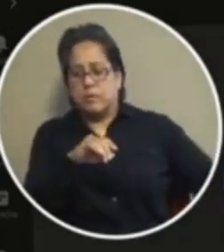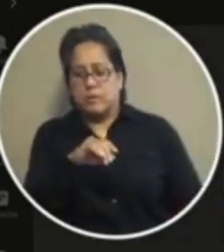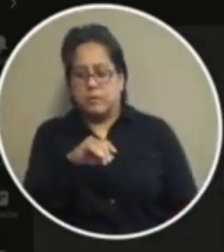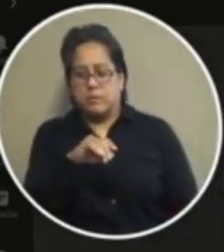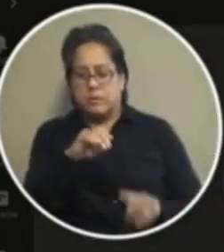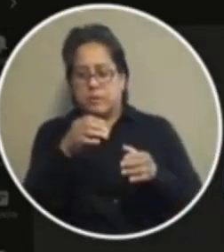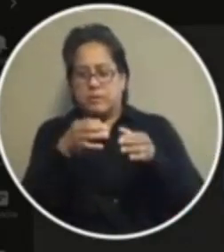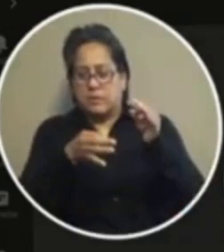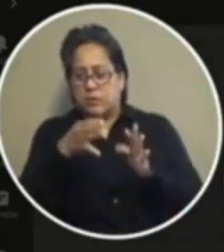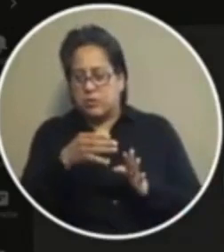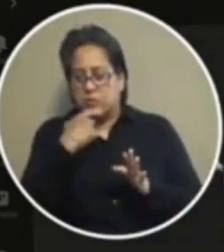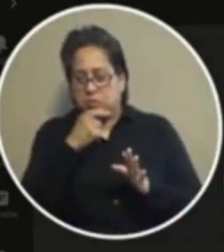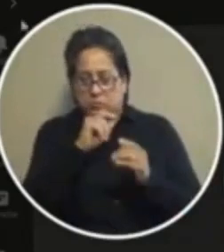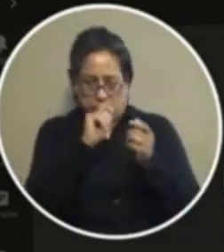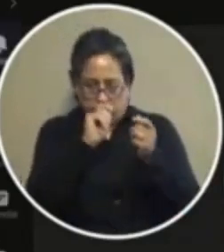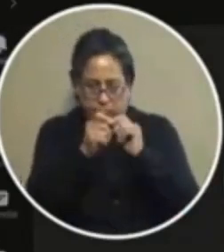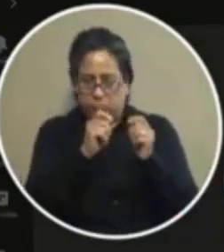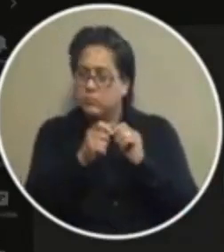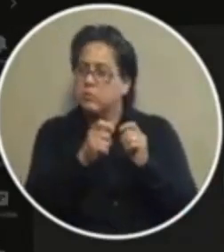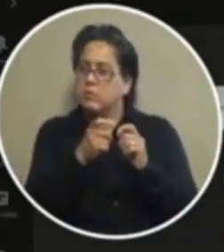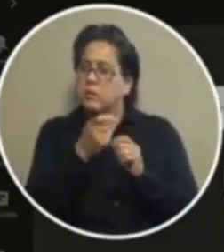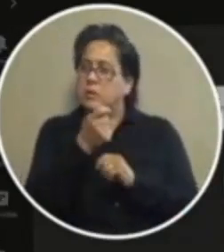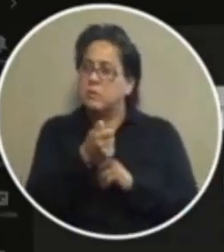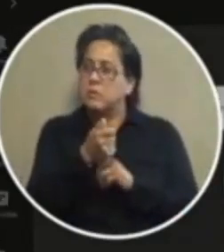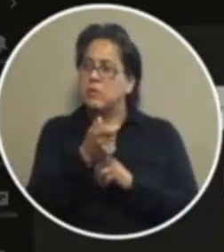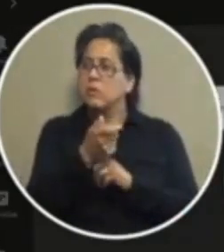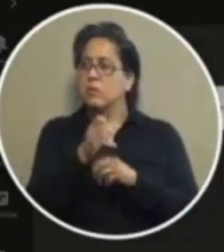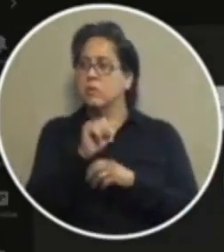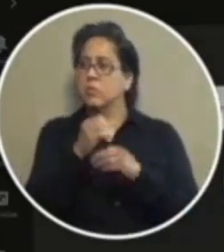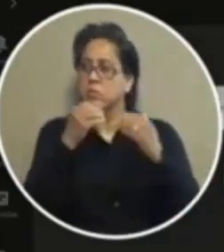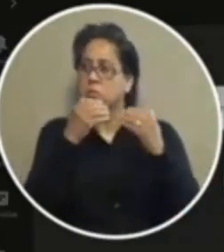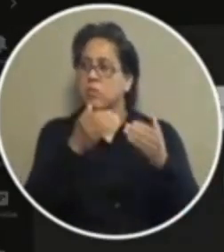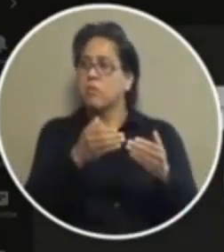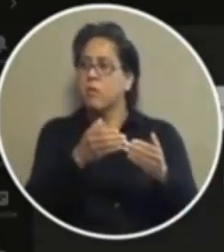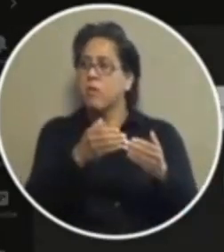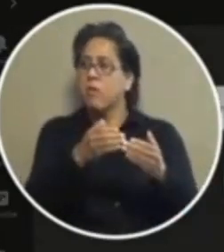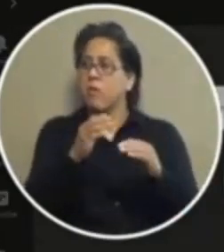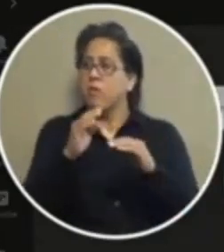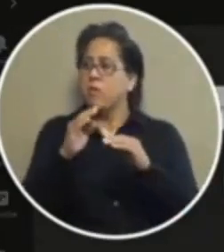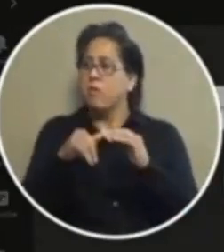it here and there so it could get going get going uh as opposed to uh